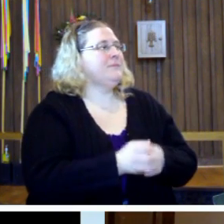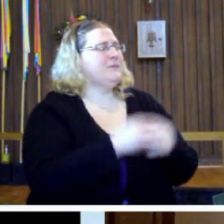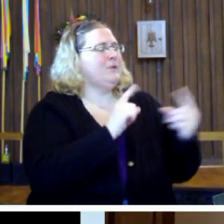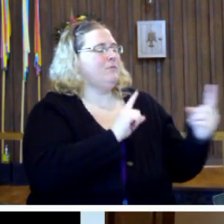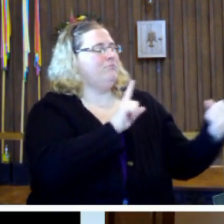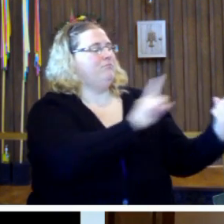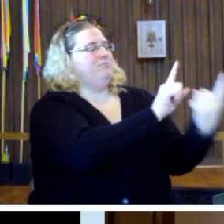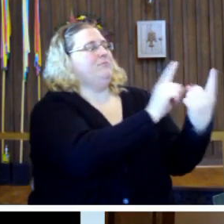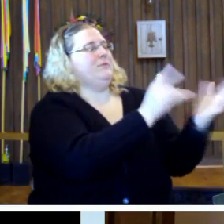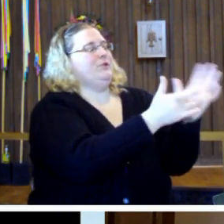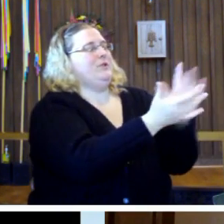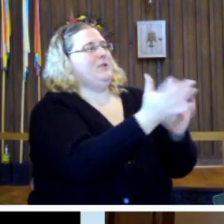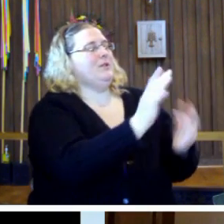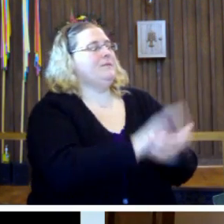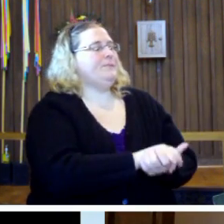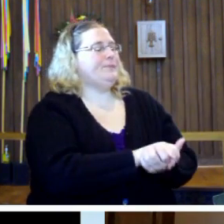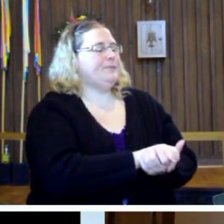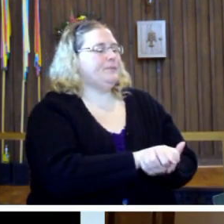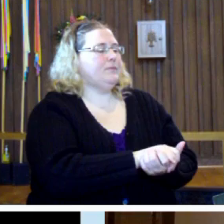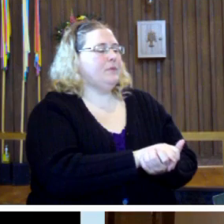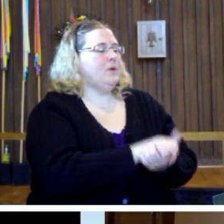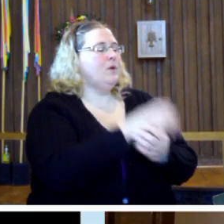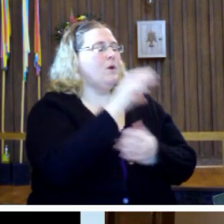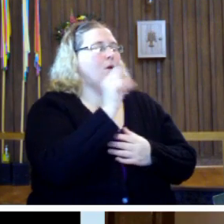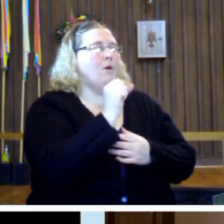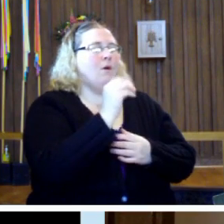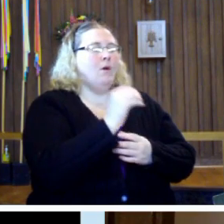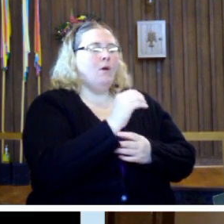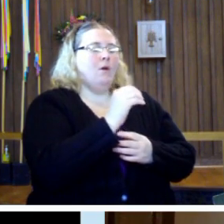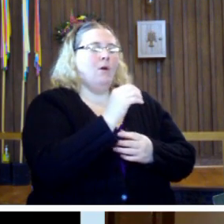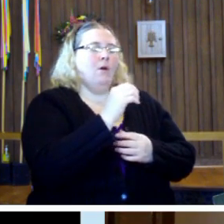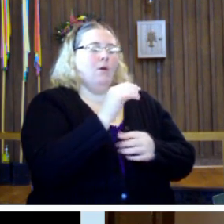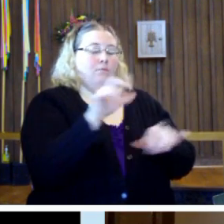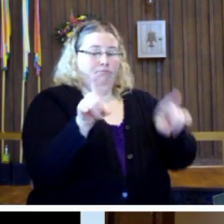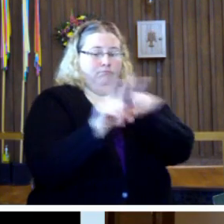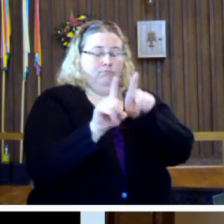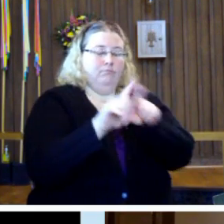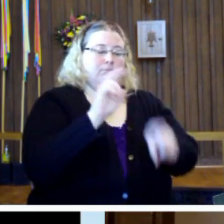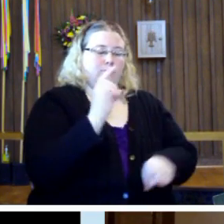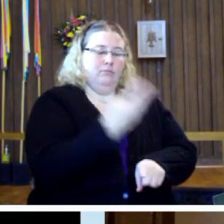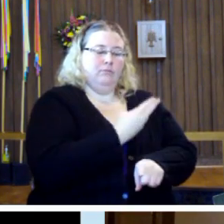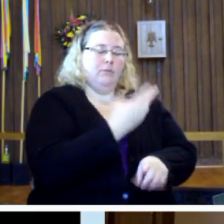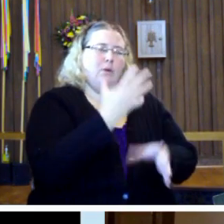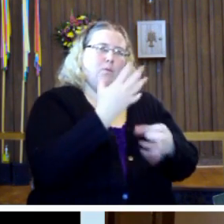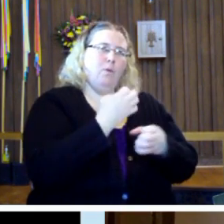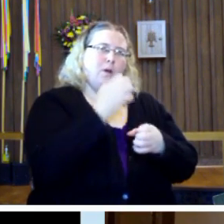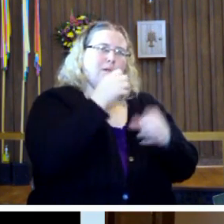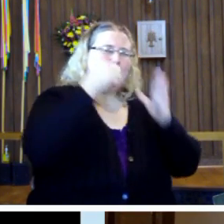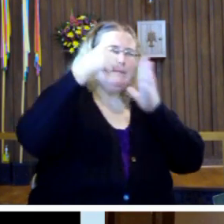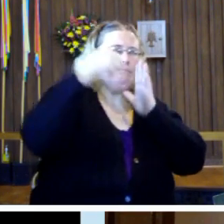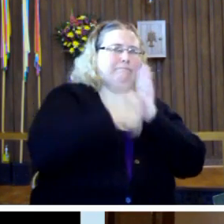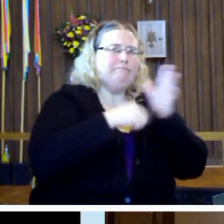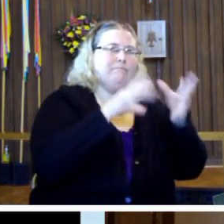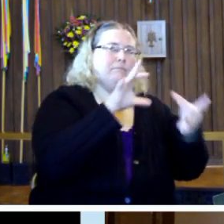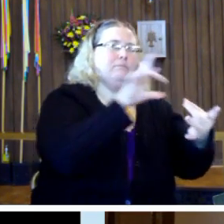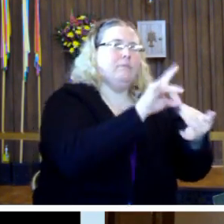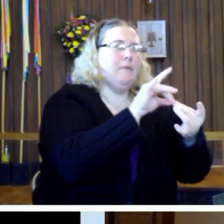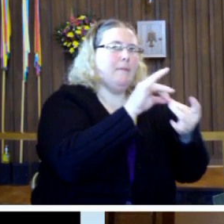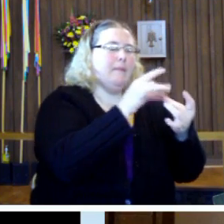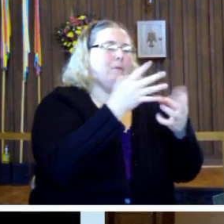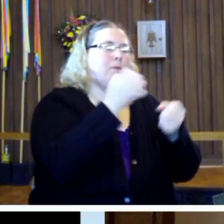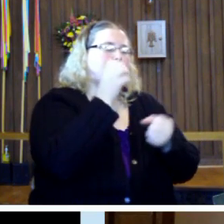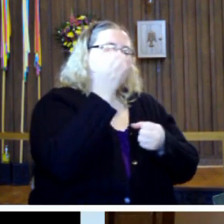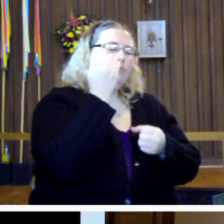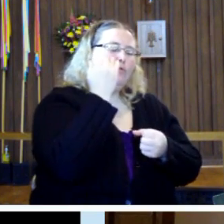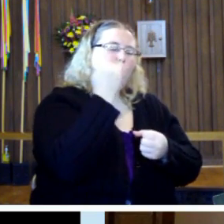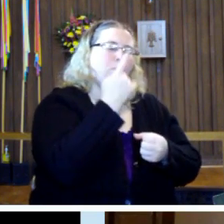to talk to this guy. And so, like us, he wanted a deeper relationship, he wanted to